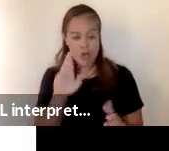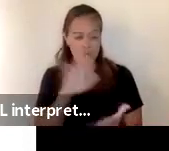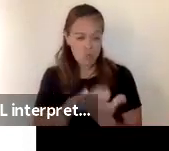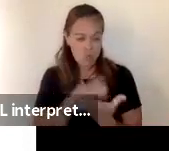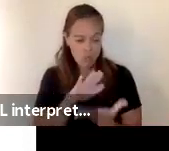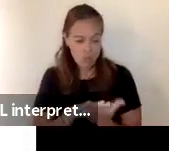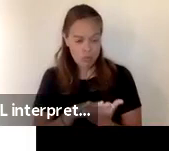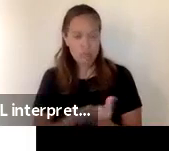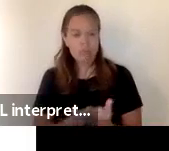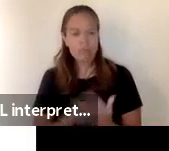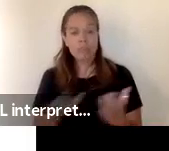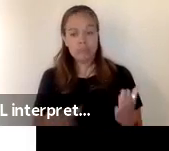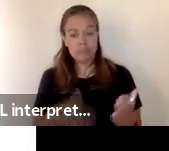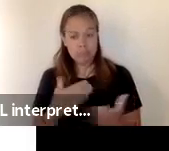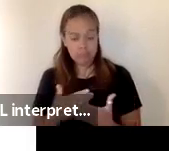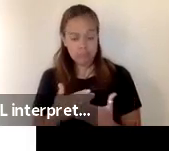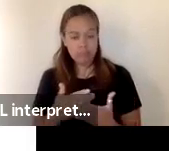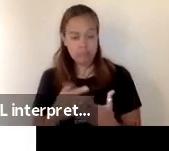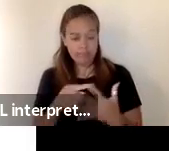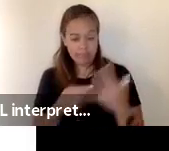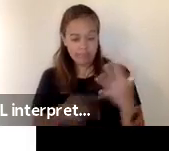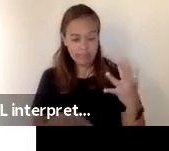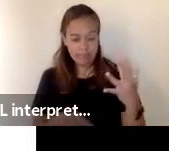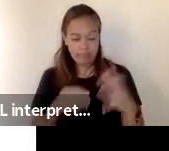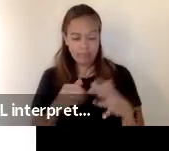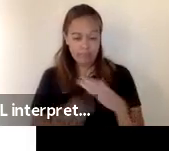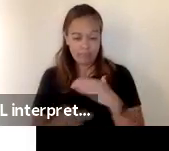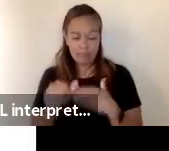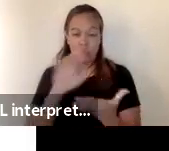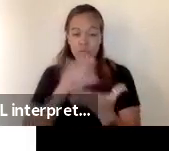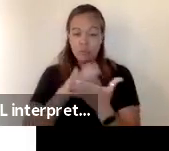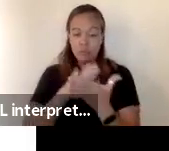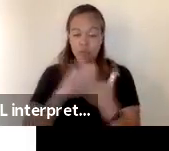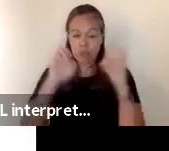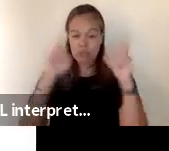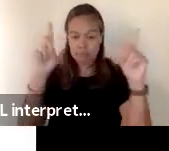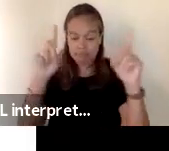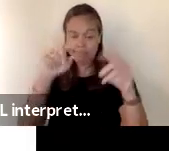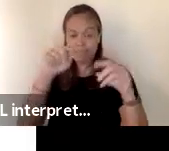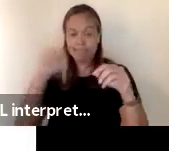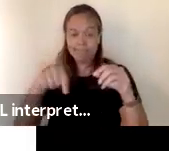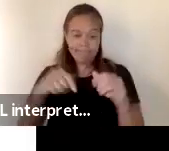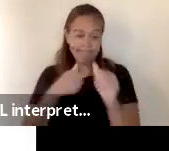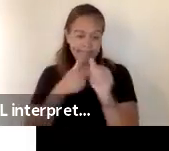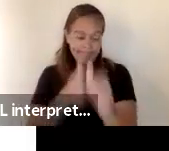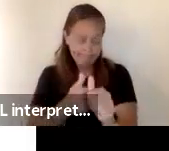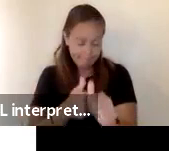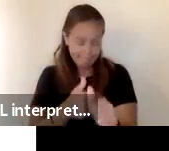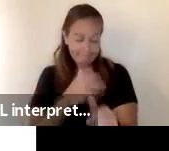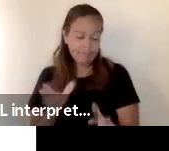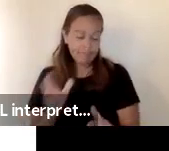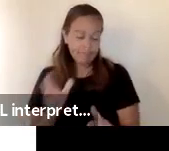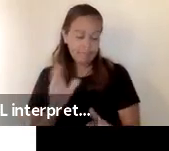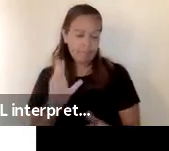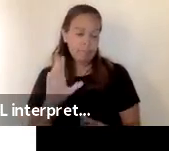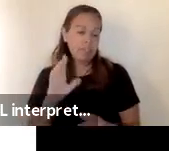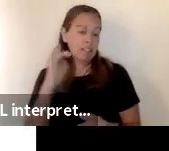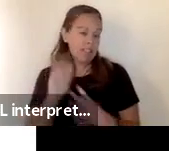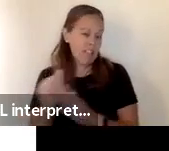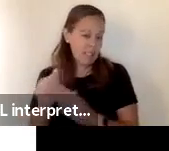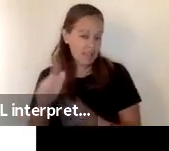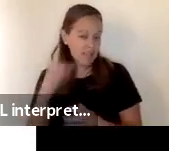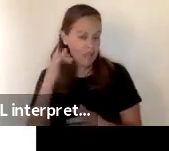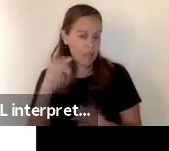and that all entities that are in the school education field need to follow the guidance of the california department of public health